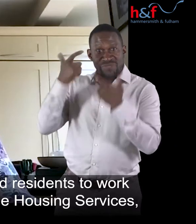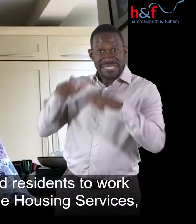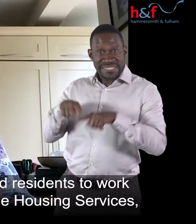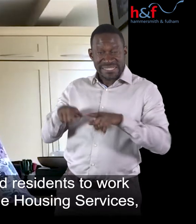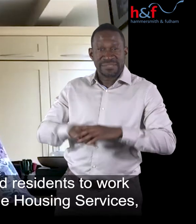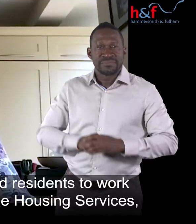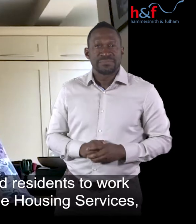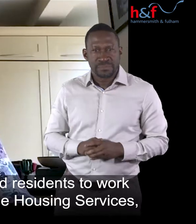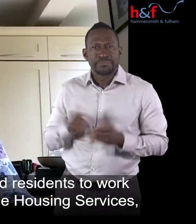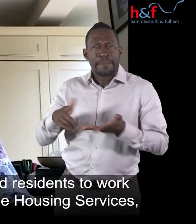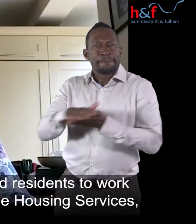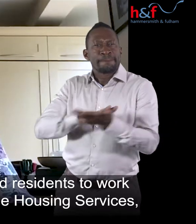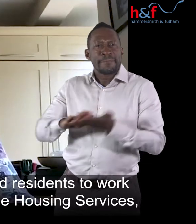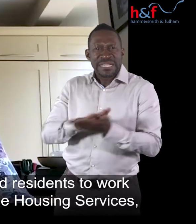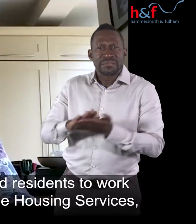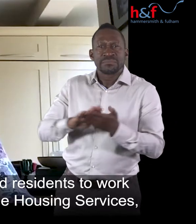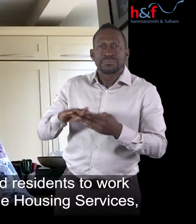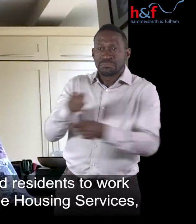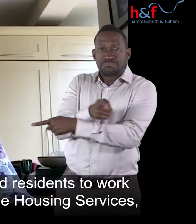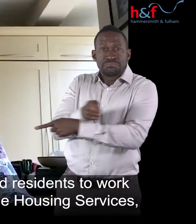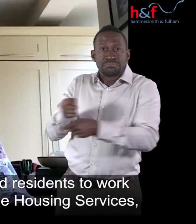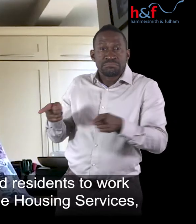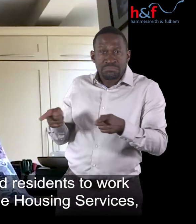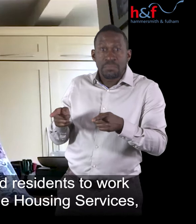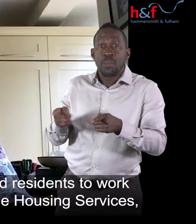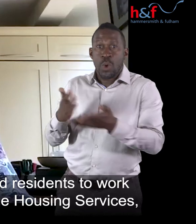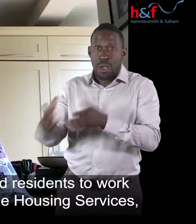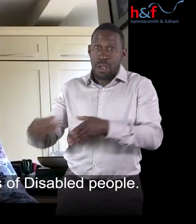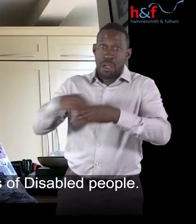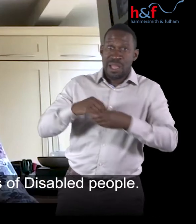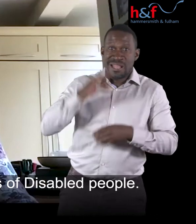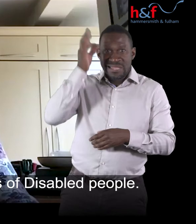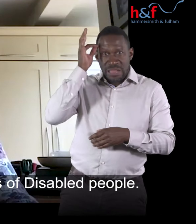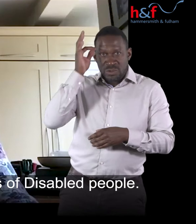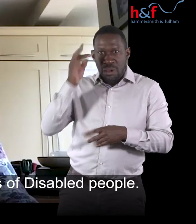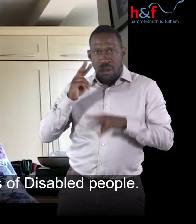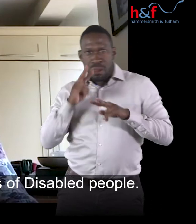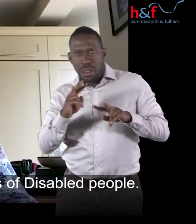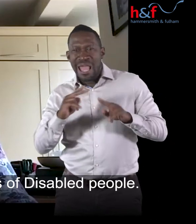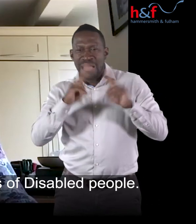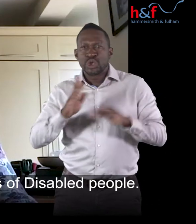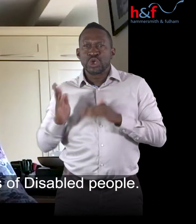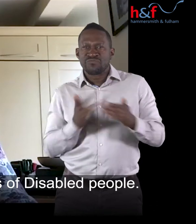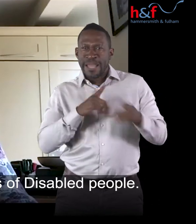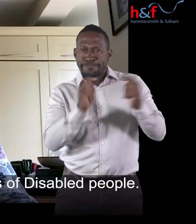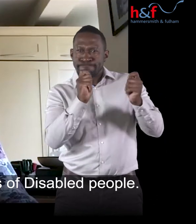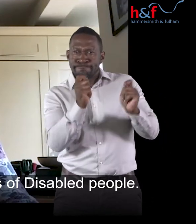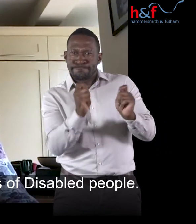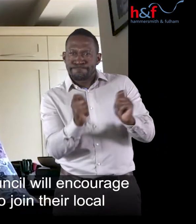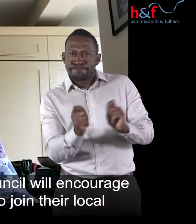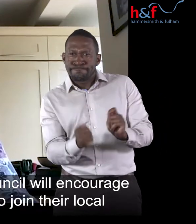residents to work with the Council to train housing services so they meet the needs of disabled people.